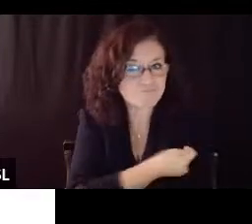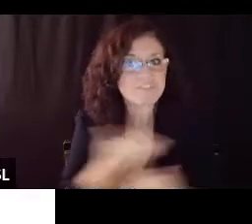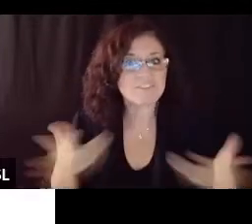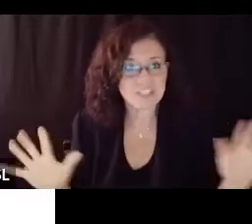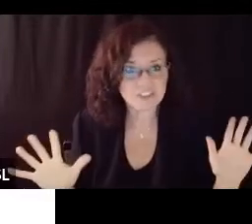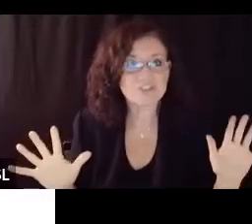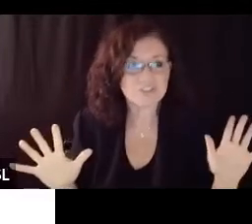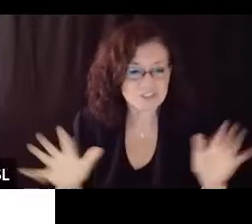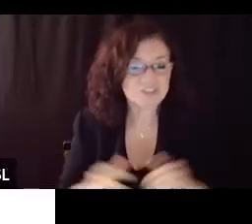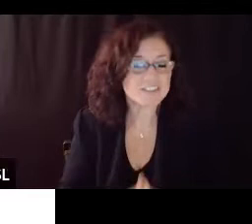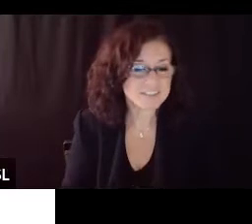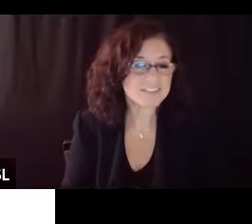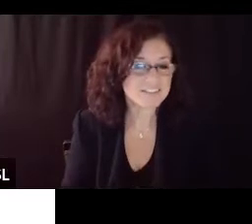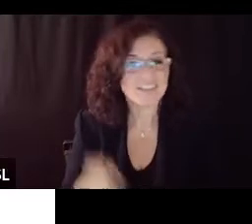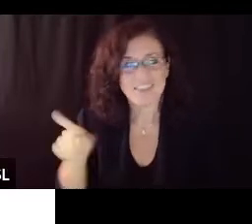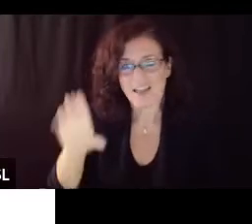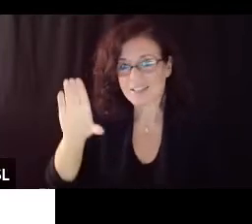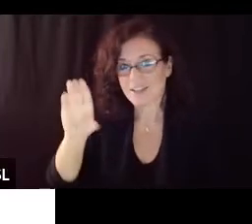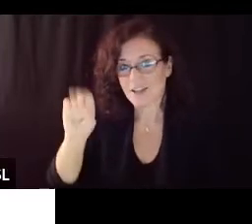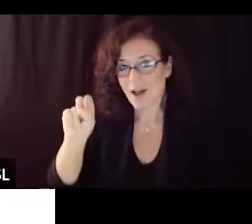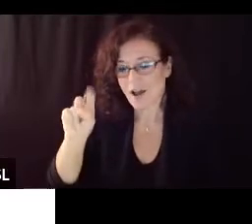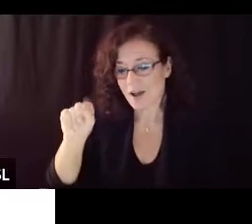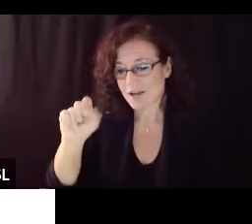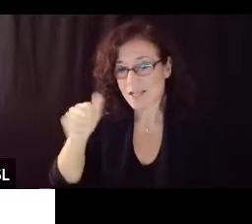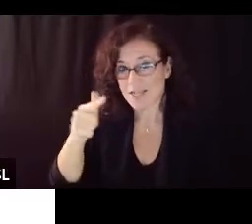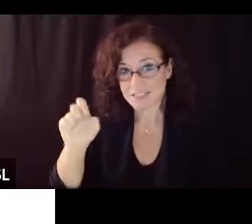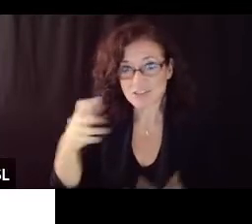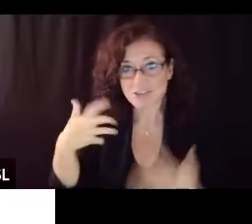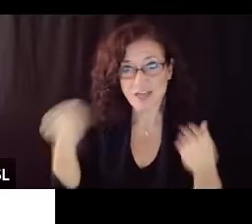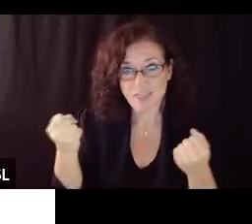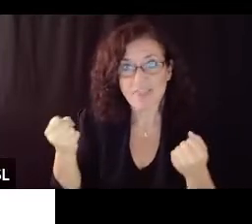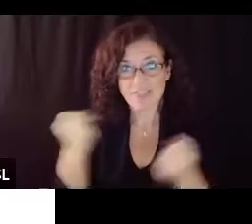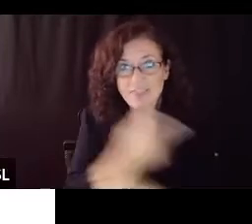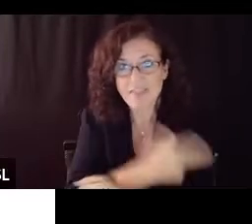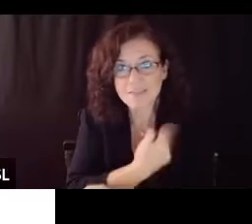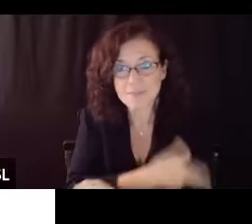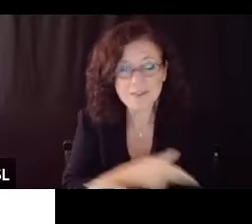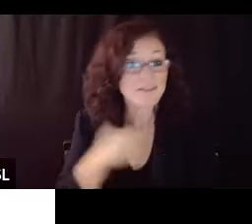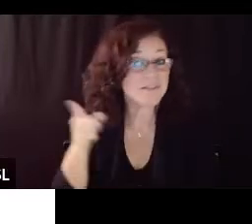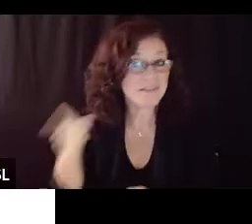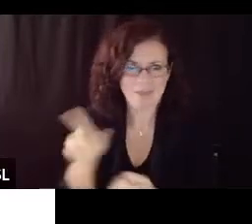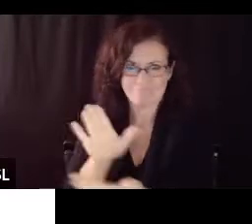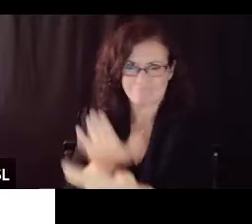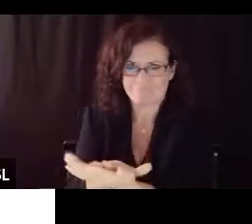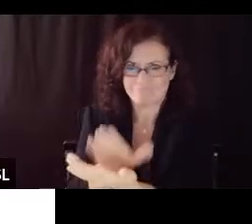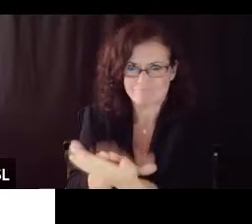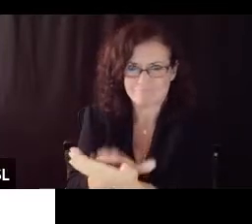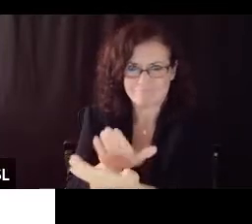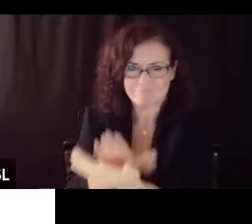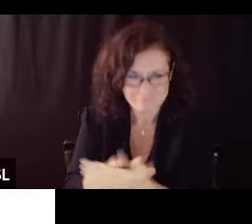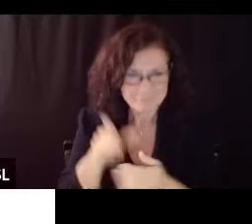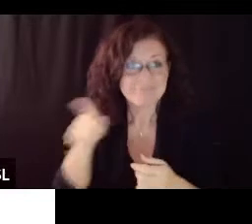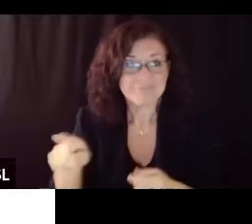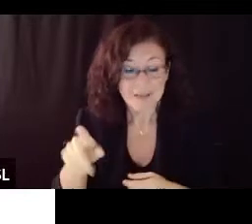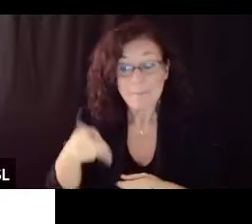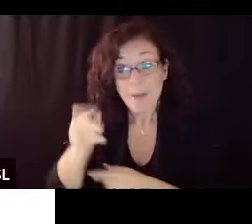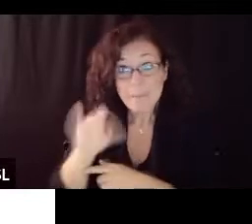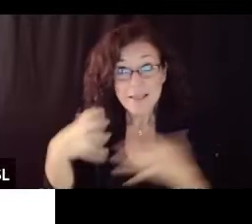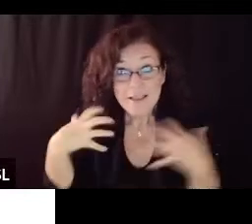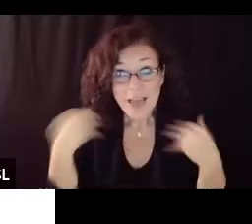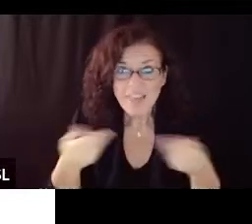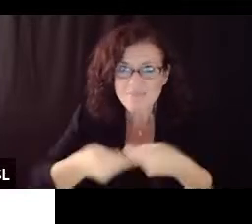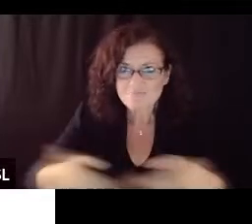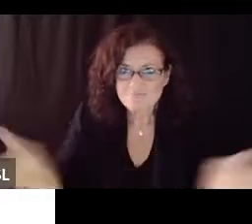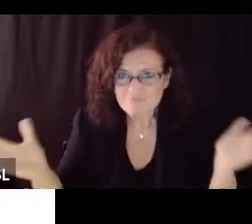today um just a huge effort it's going incredibly well the public health department I understand had great success with uh